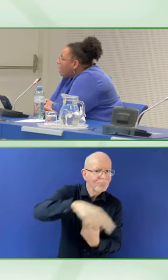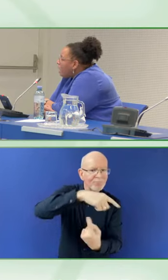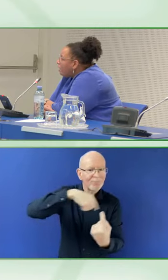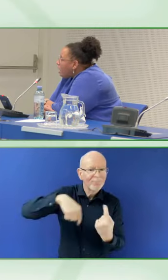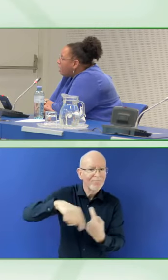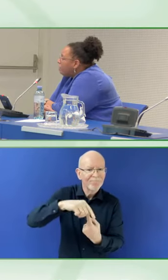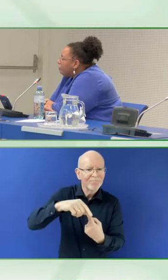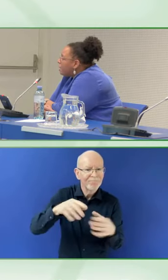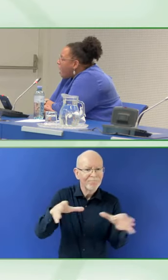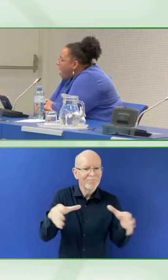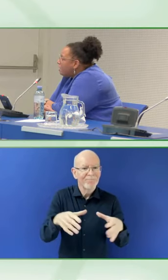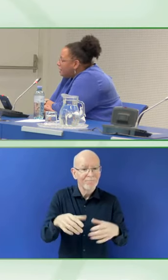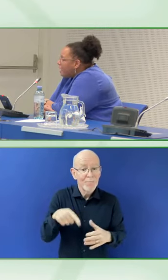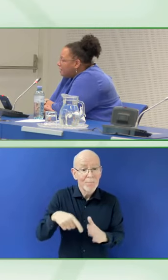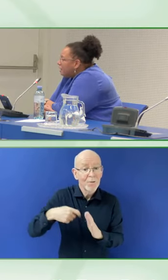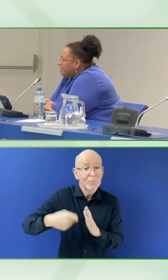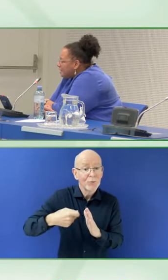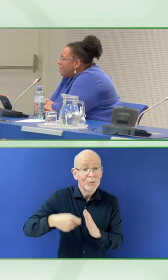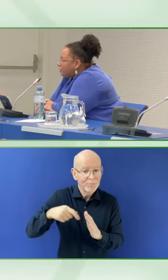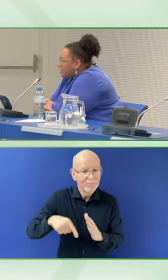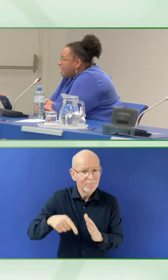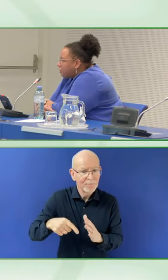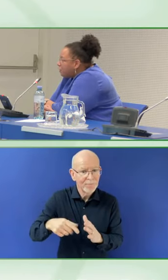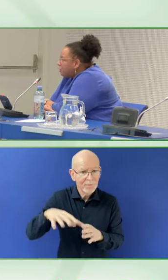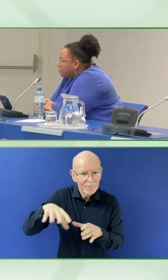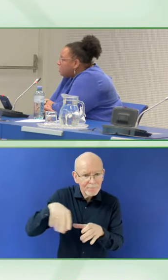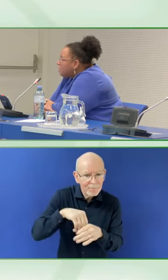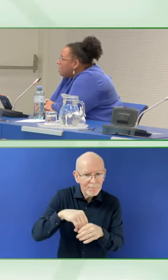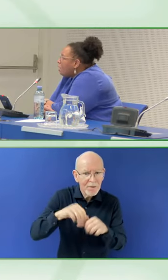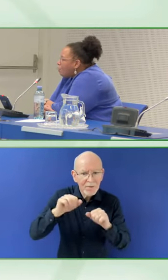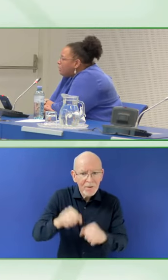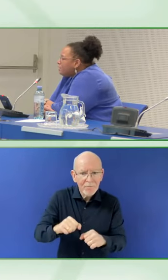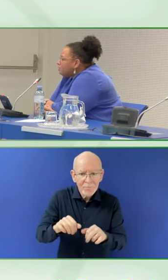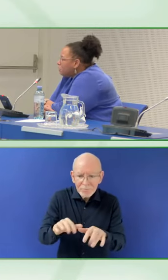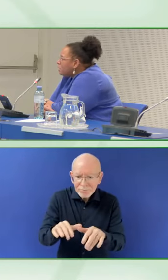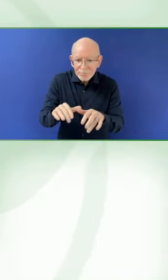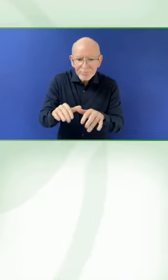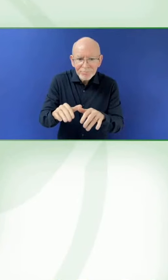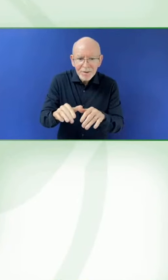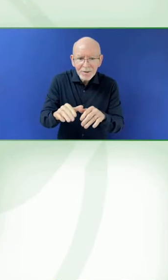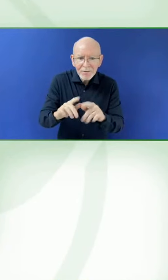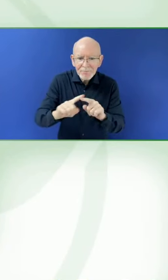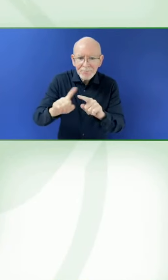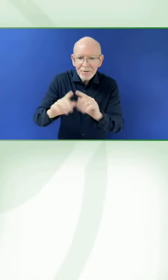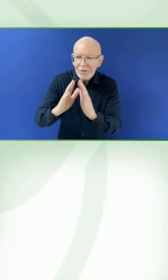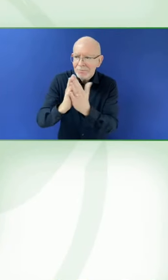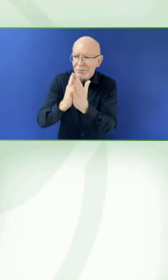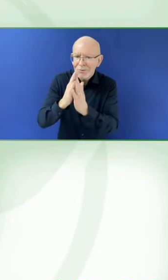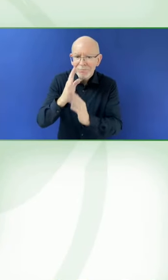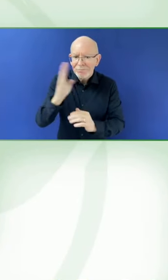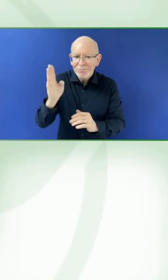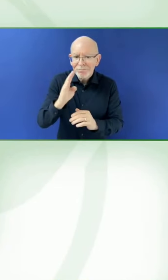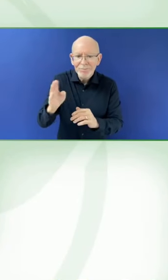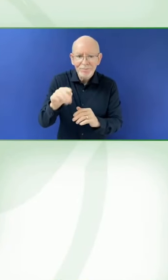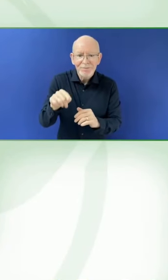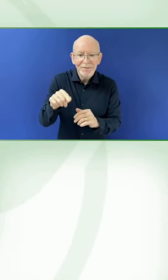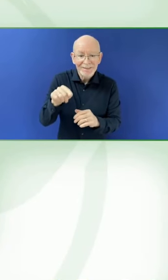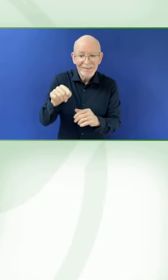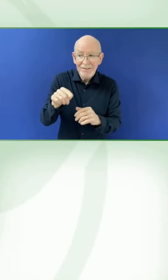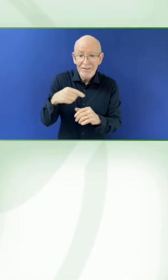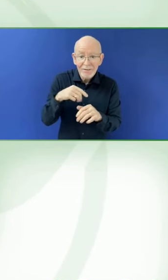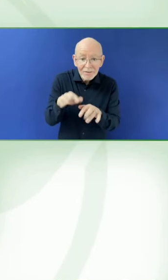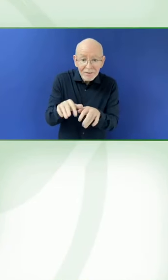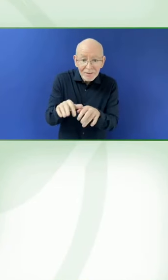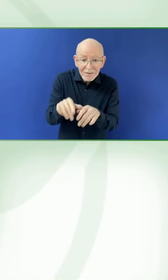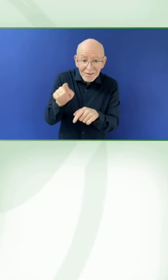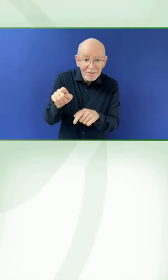have a lot of content that is Deaf-centered. What does it mean to be Deaf-centered? It means that we've